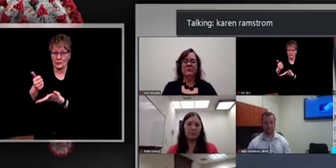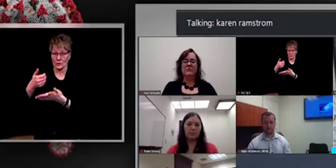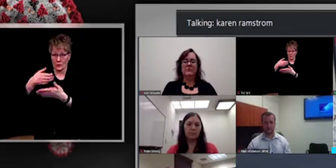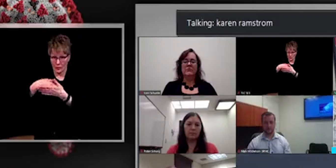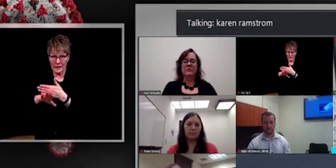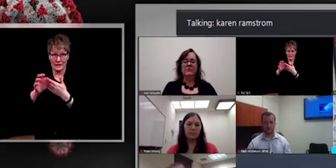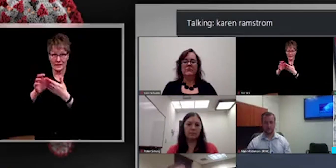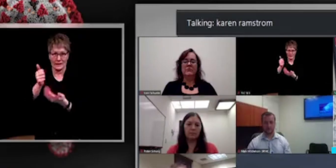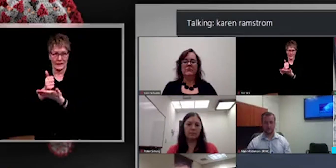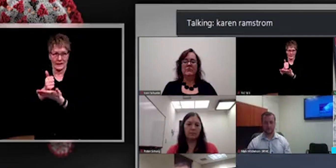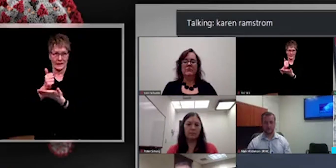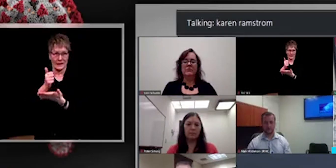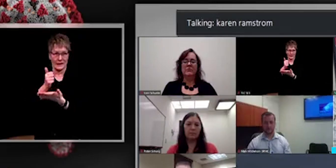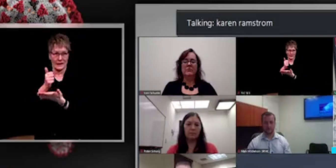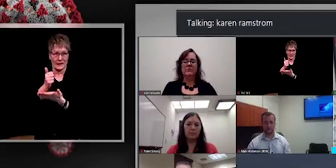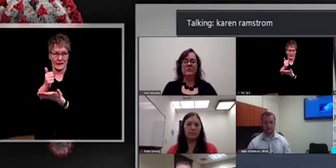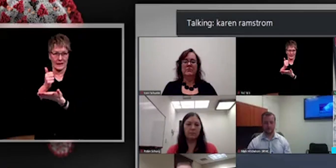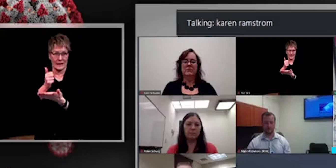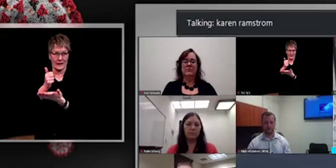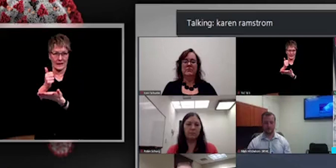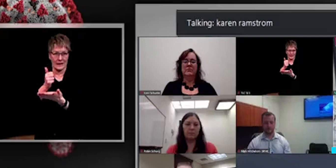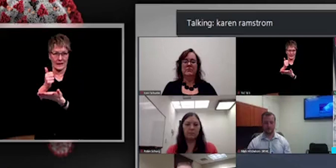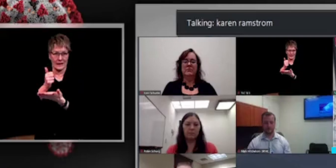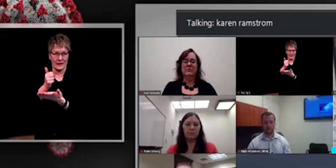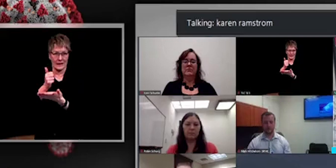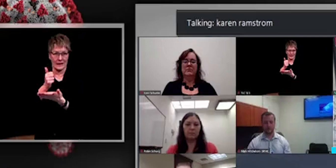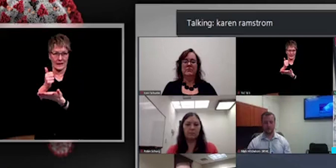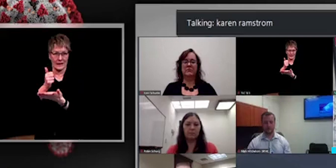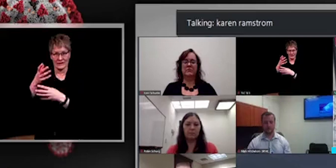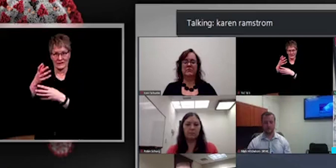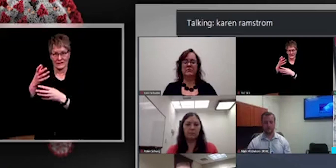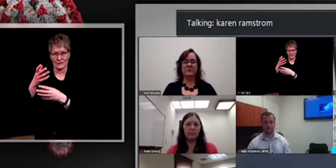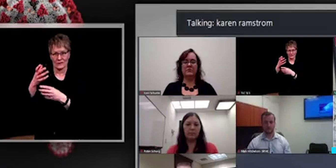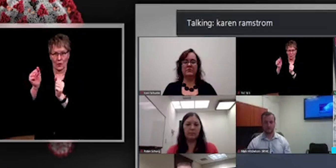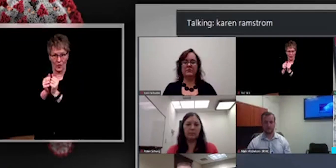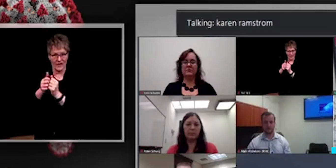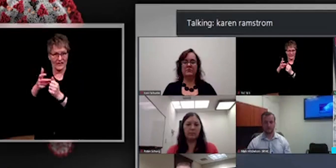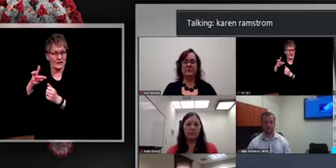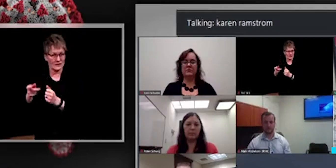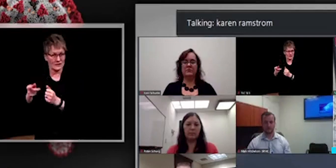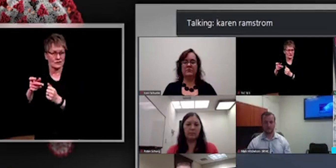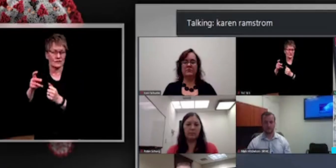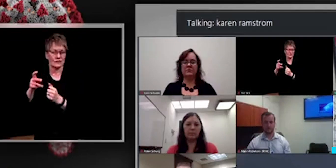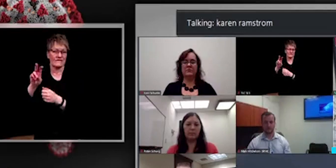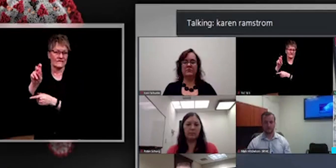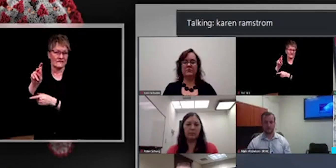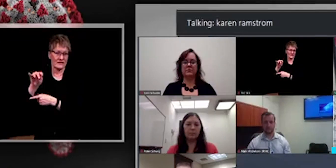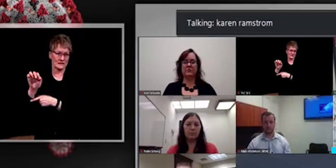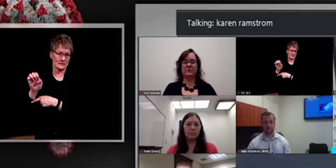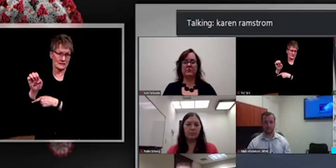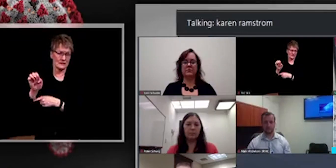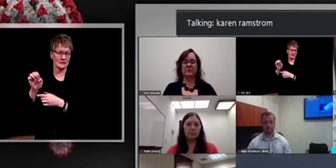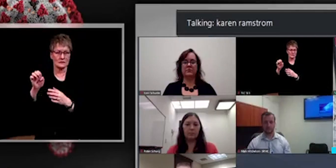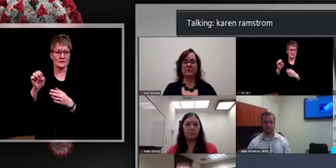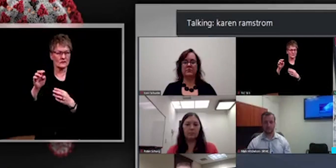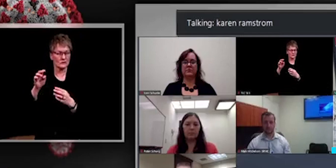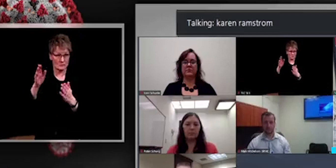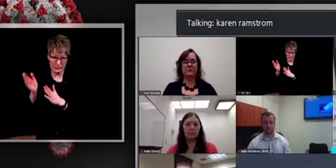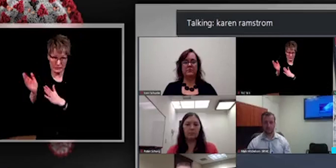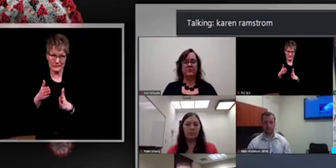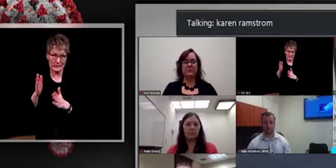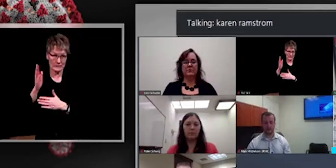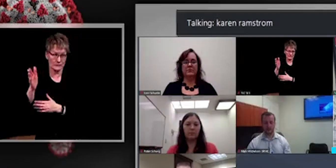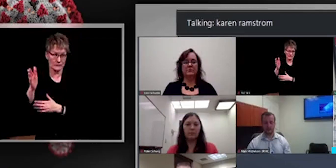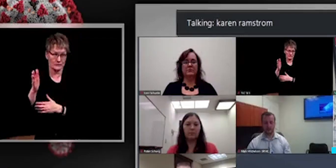to access, um, vaccine for those who, who want to get vaccinated. Um, in the interim, we are thinking